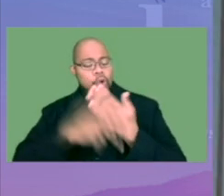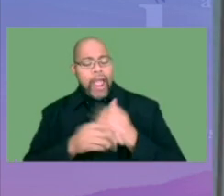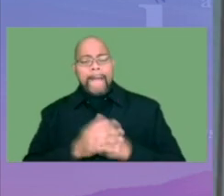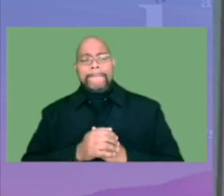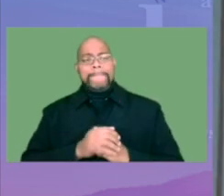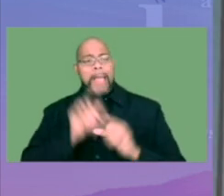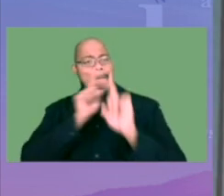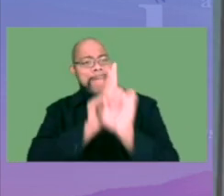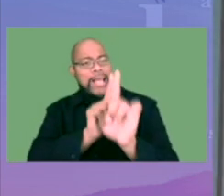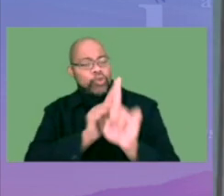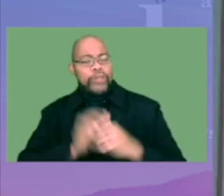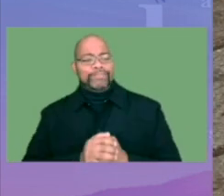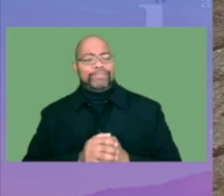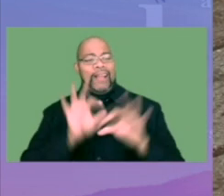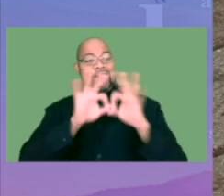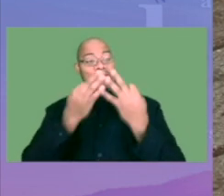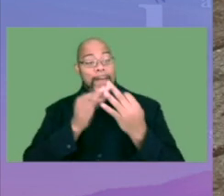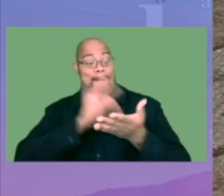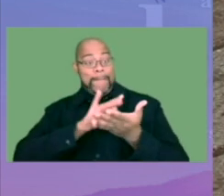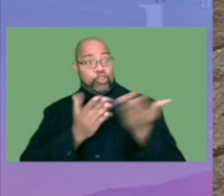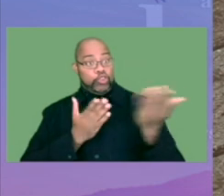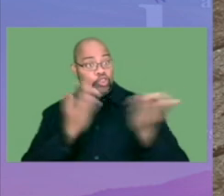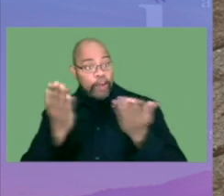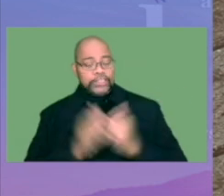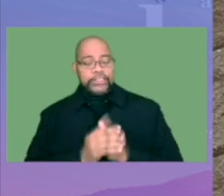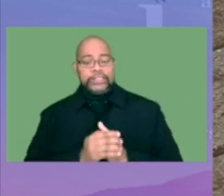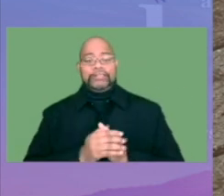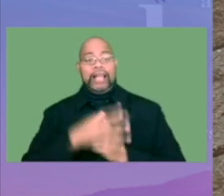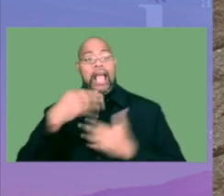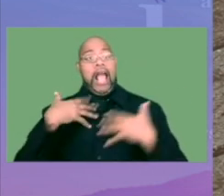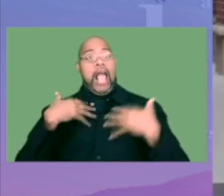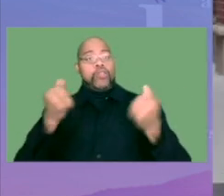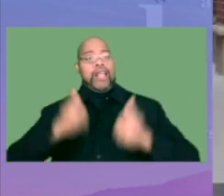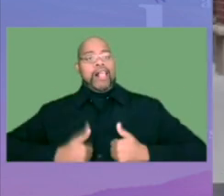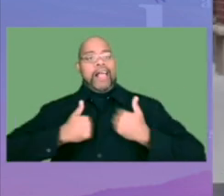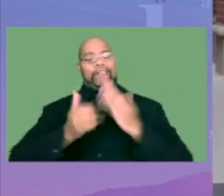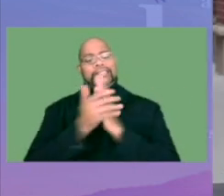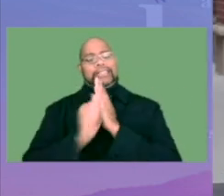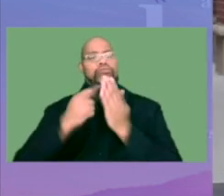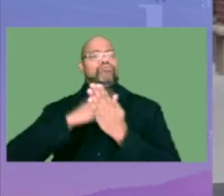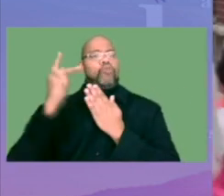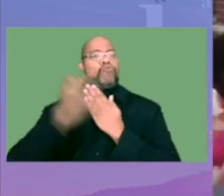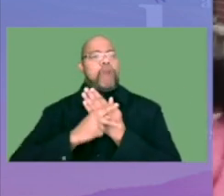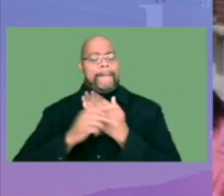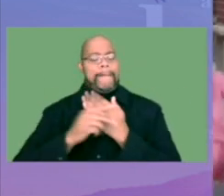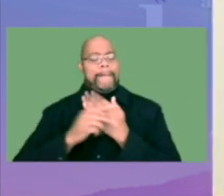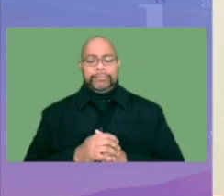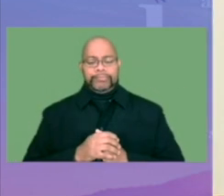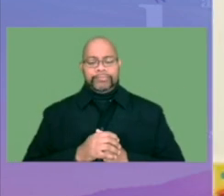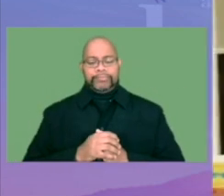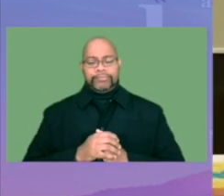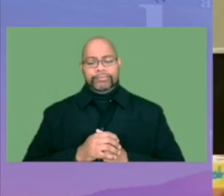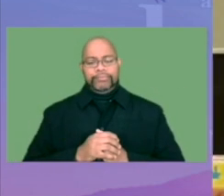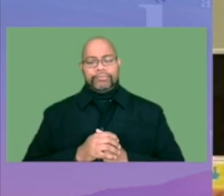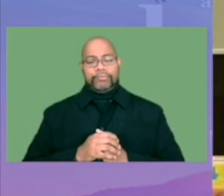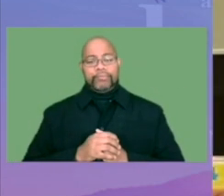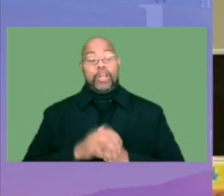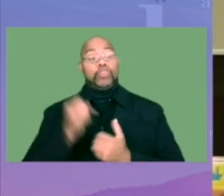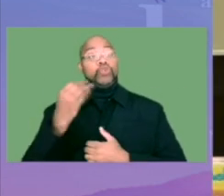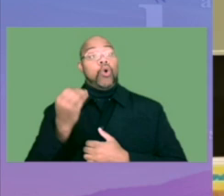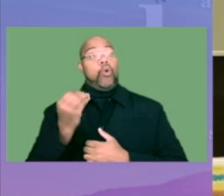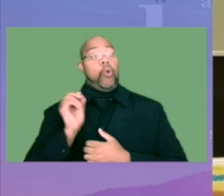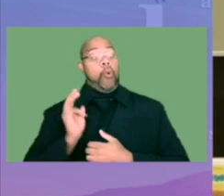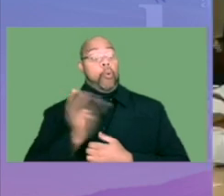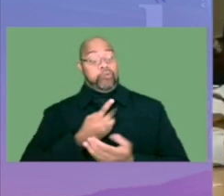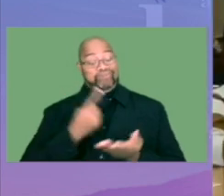mentoring, family and medical services, and healthy life skills programs. So, we're